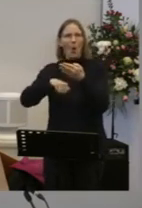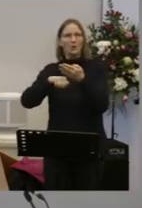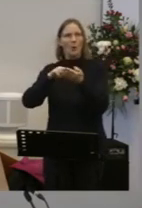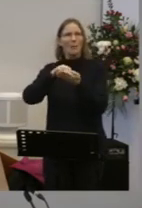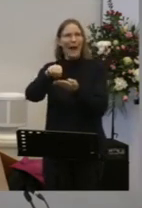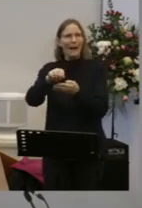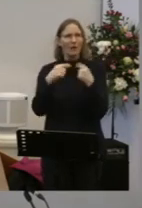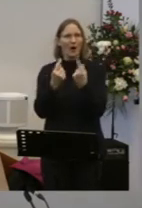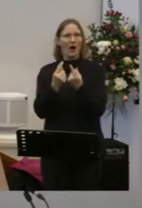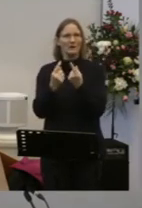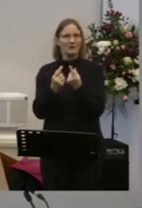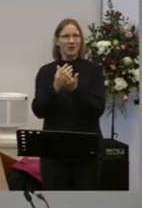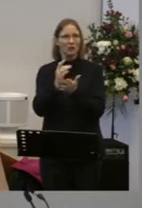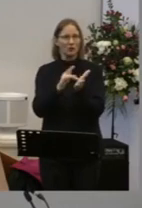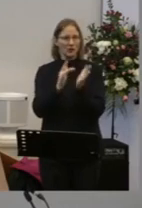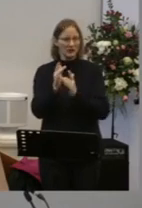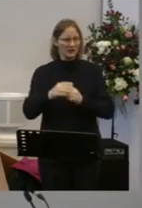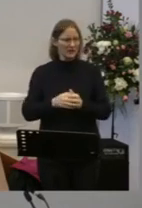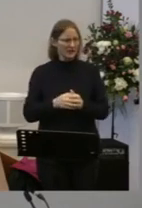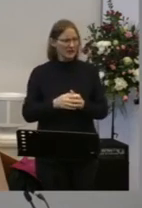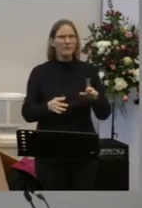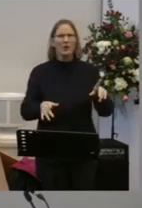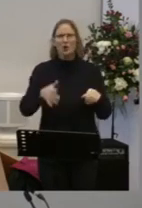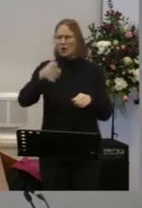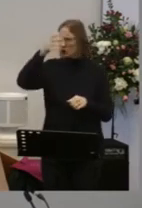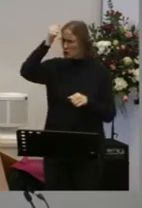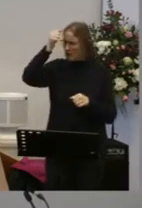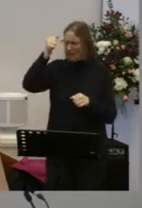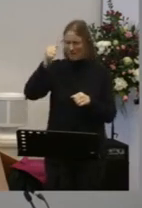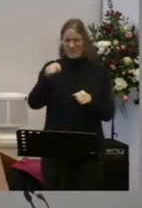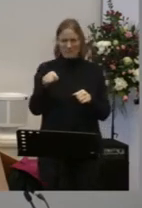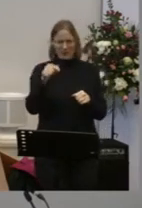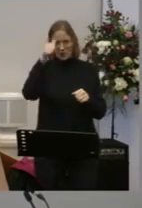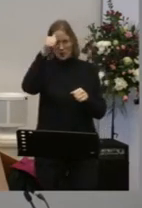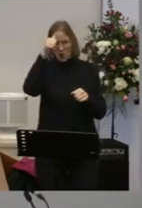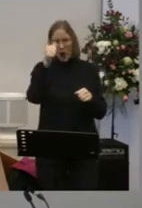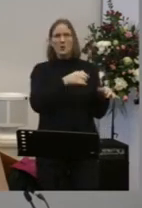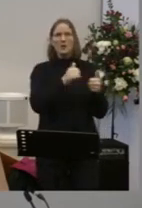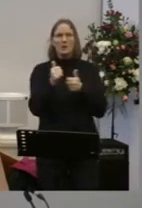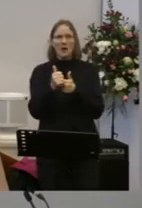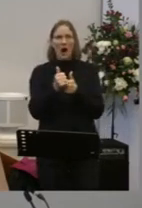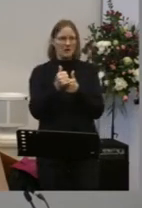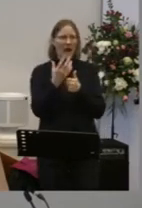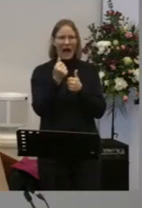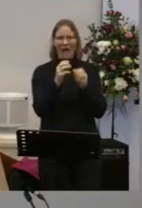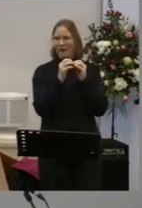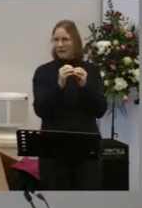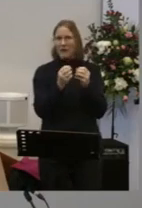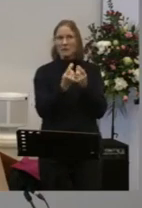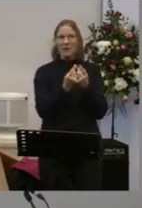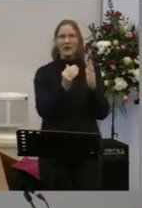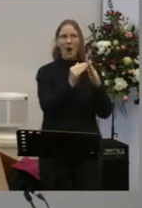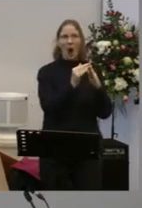you remember You used to get I suppose you can still get them Those infrared pens That you would mark your possessions with at home